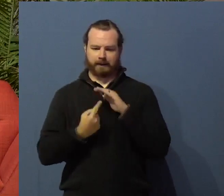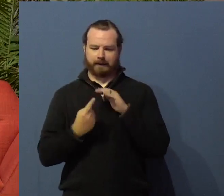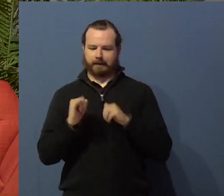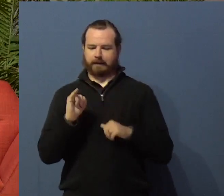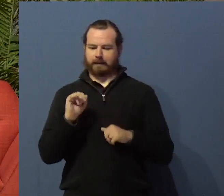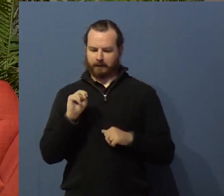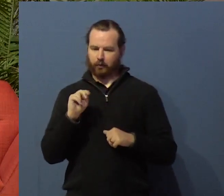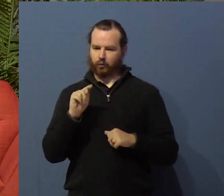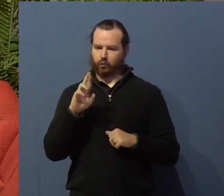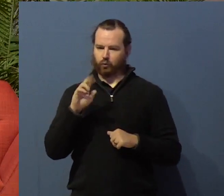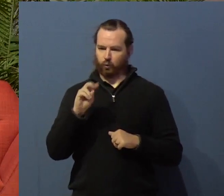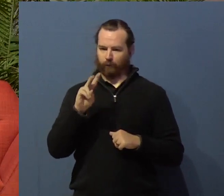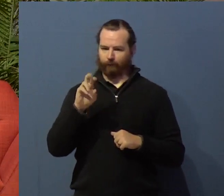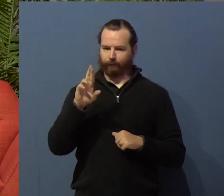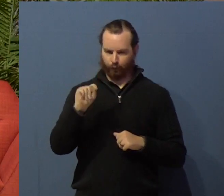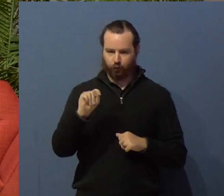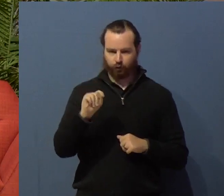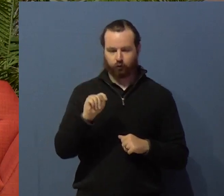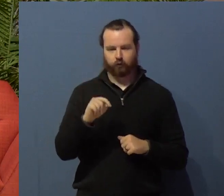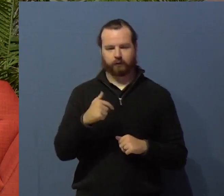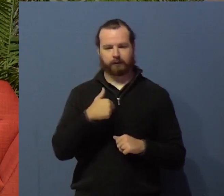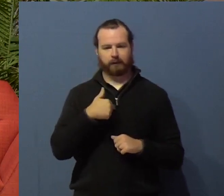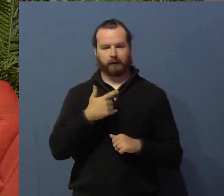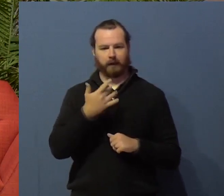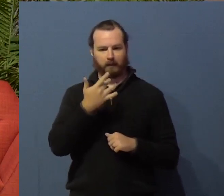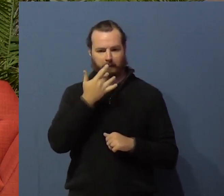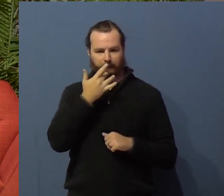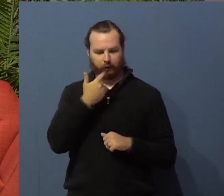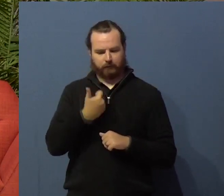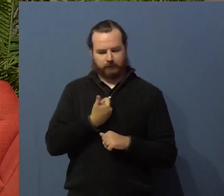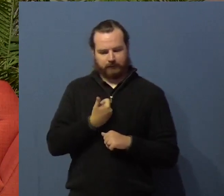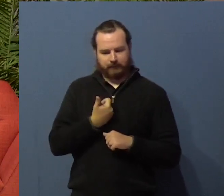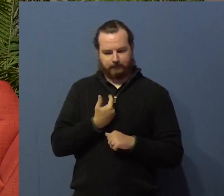my shell, and that's a common story that I hear with students with disabilities.